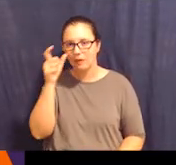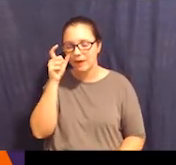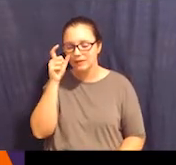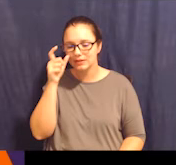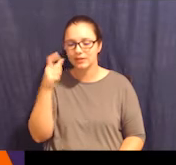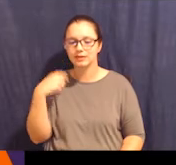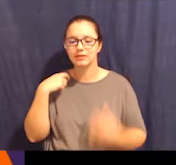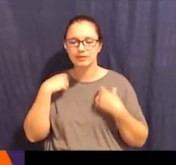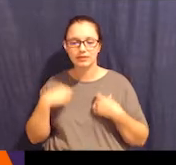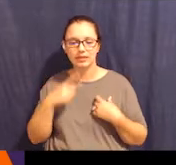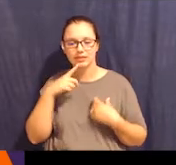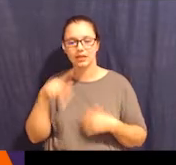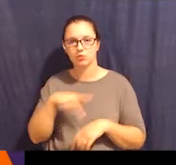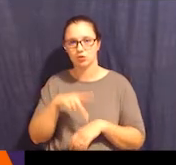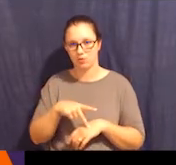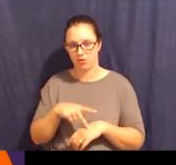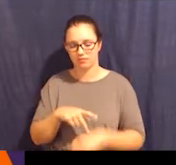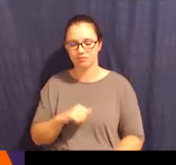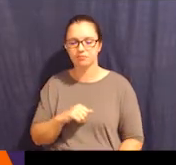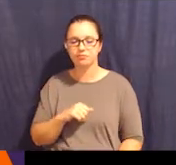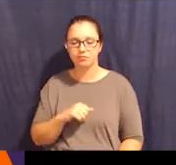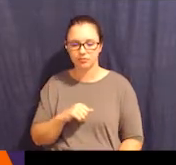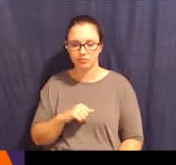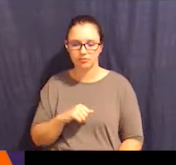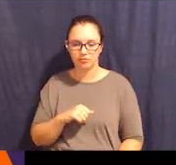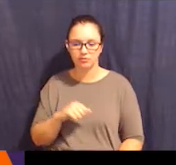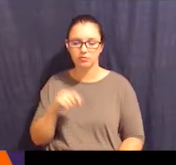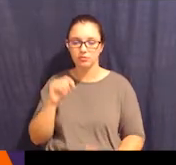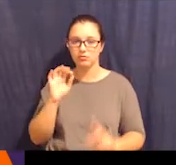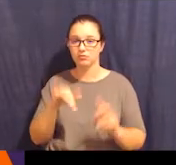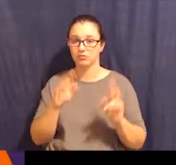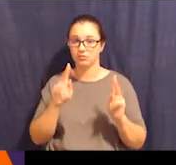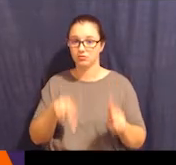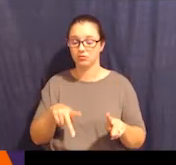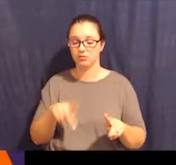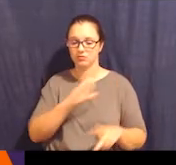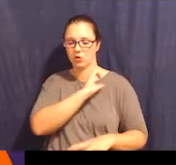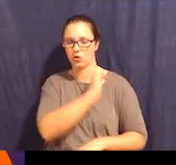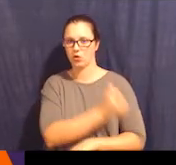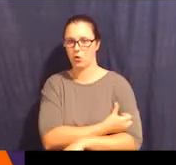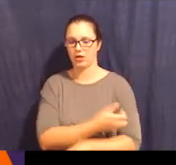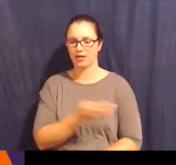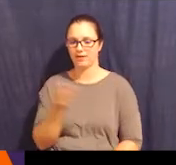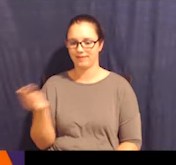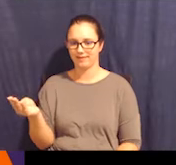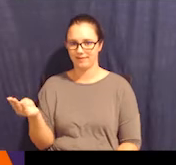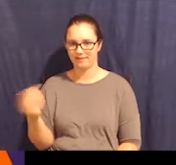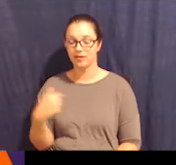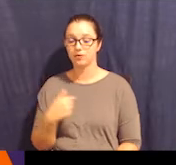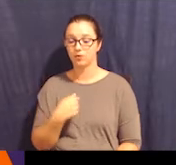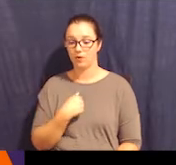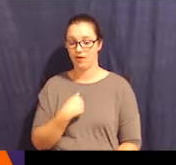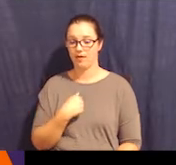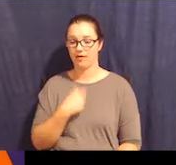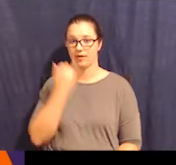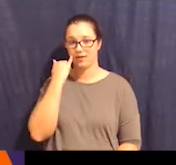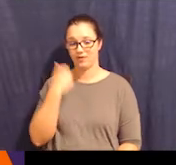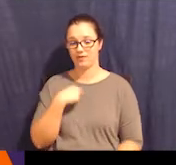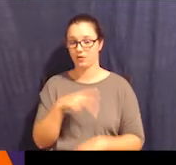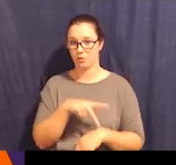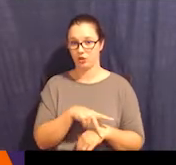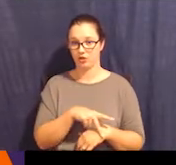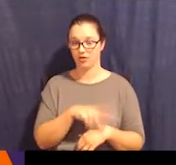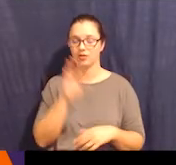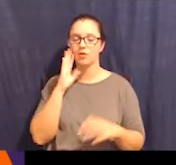person who's giving authority. So I, if I'm the principal, I'm photocopying my rights and I'm giving a copy to